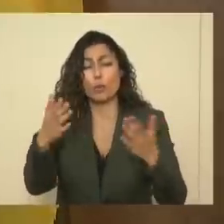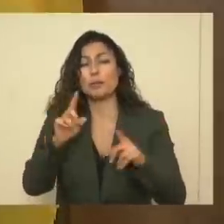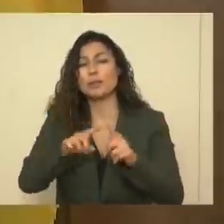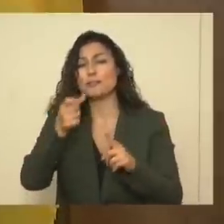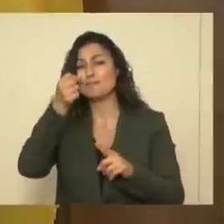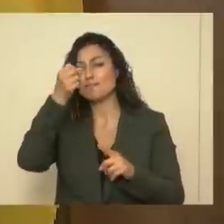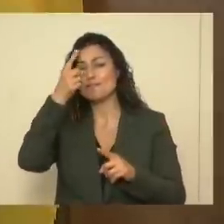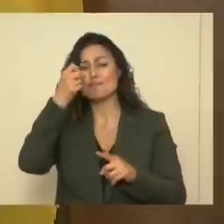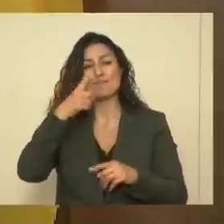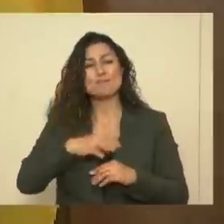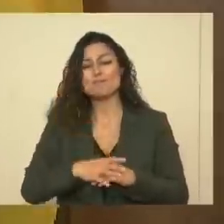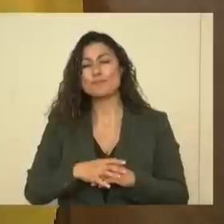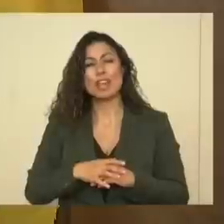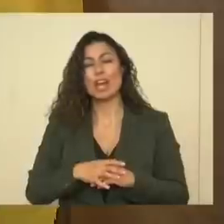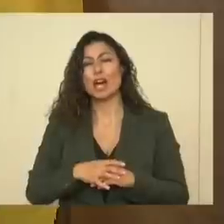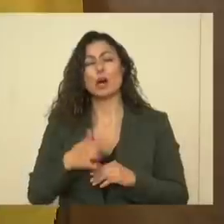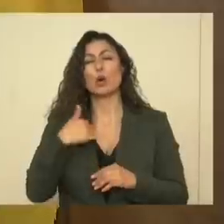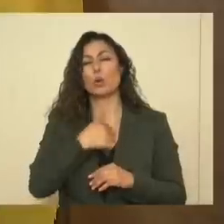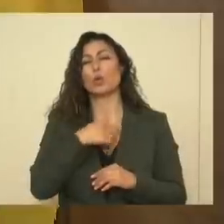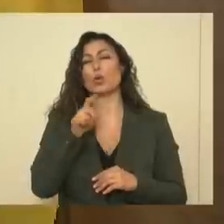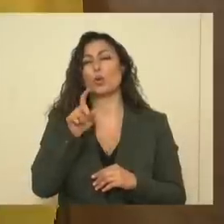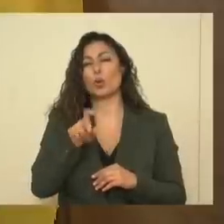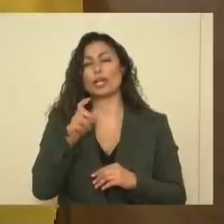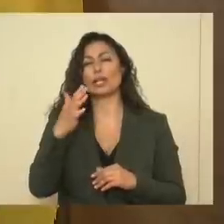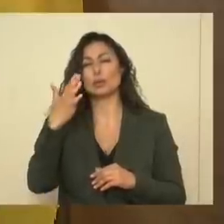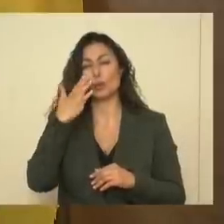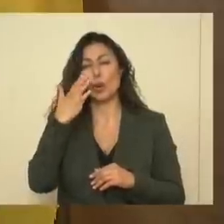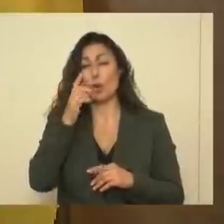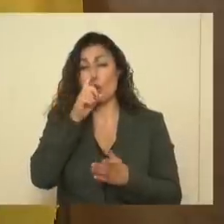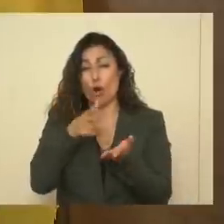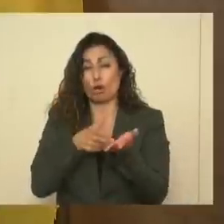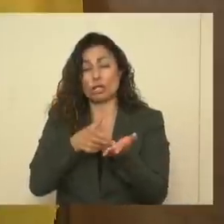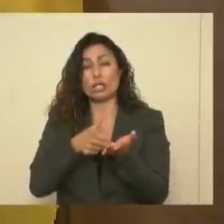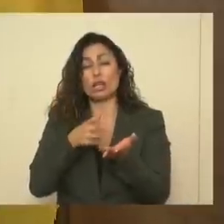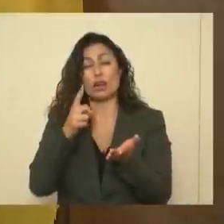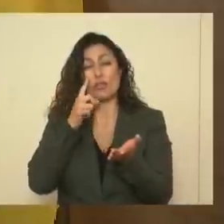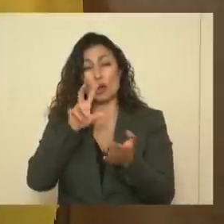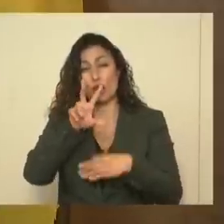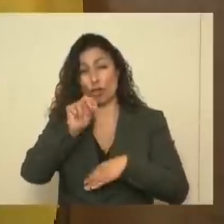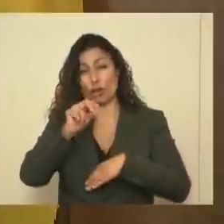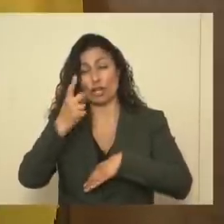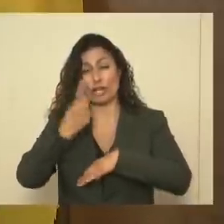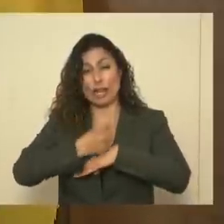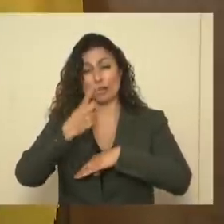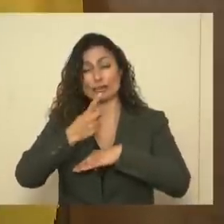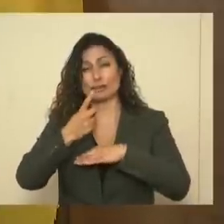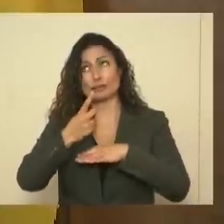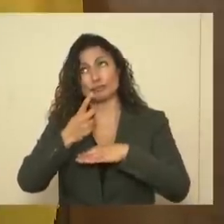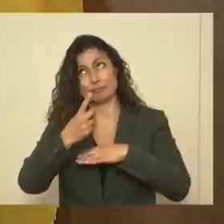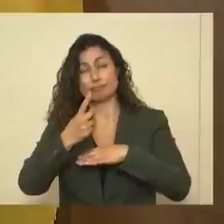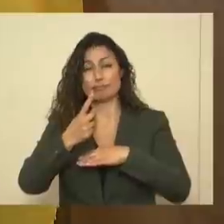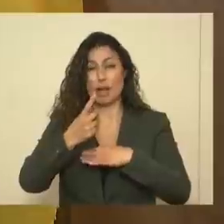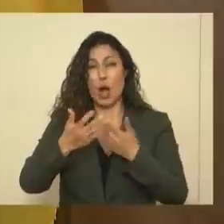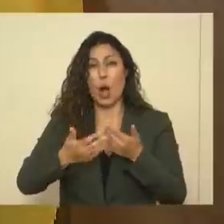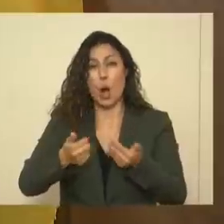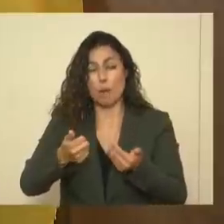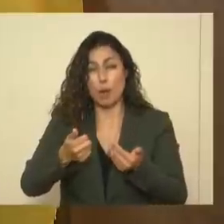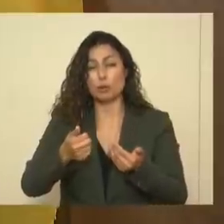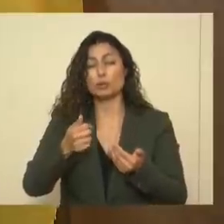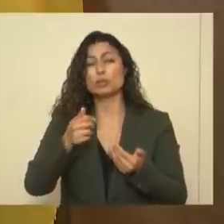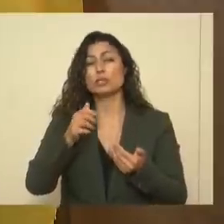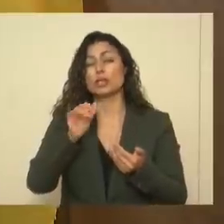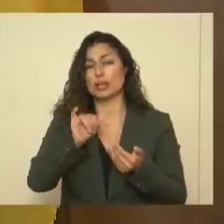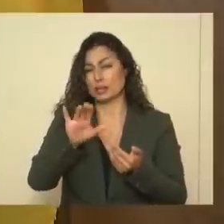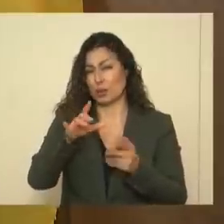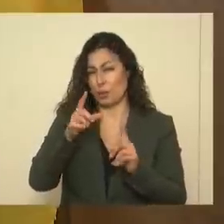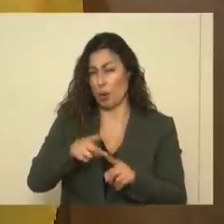we need to know, frankly, that for 30 days almost, right, the life – that's your